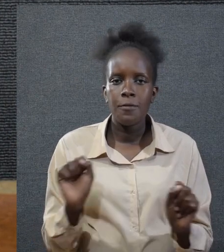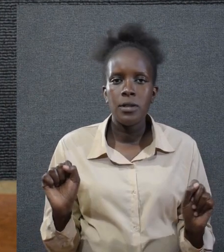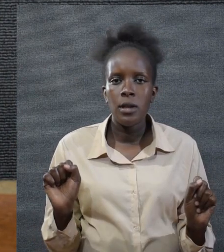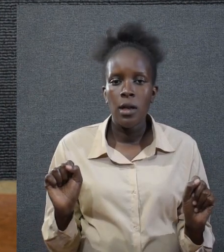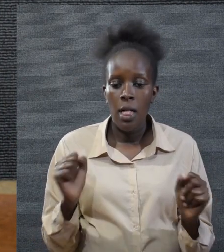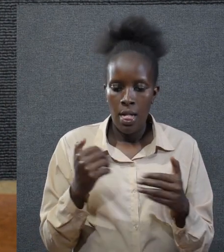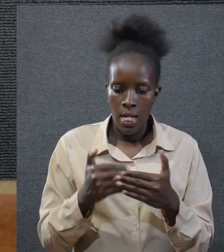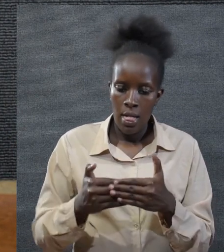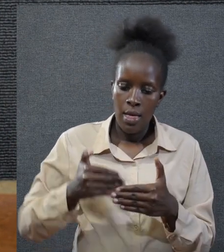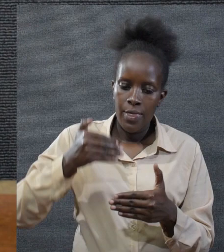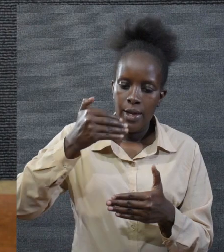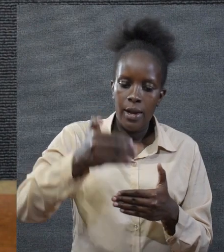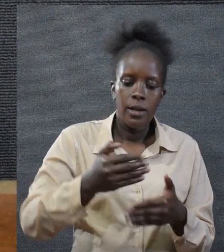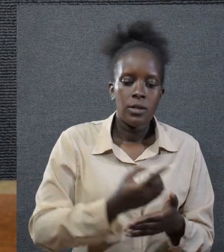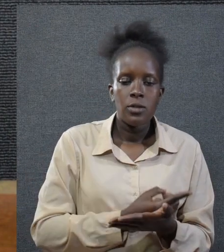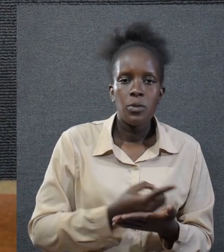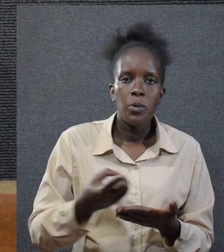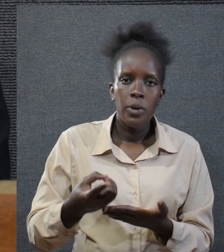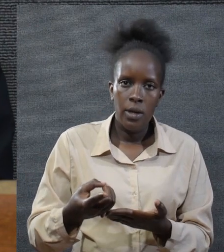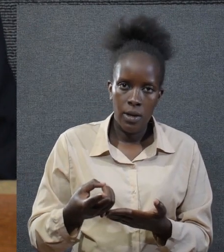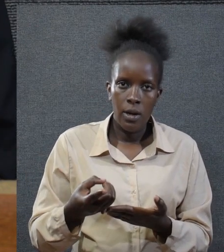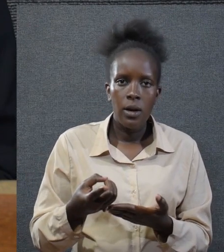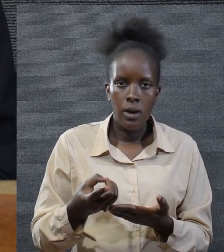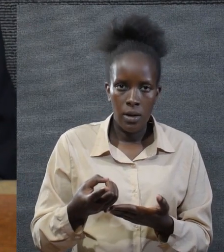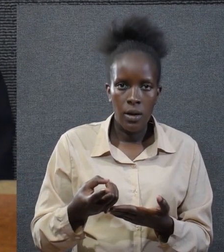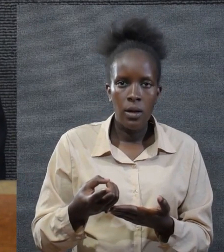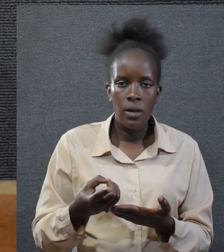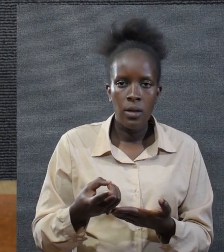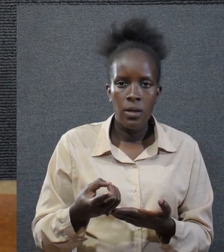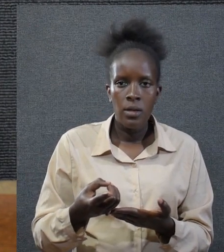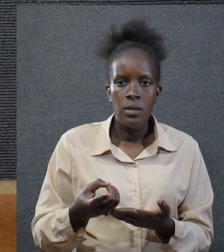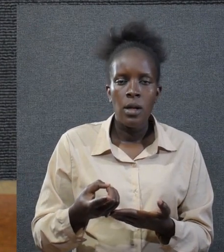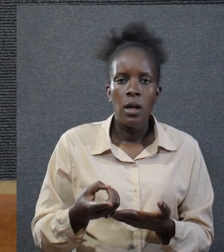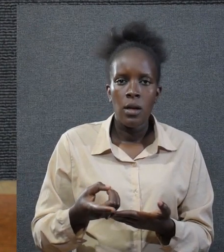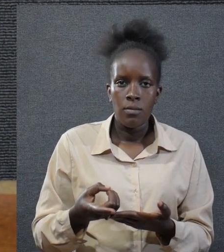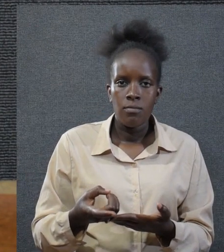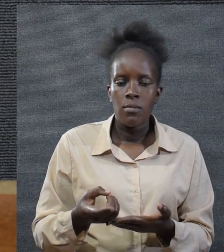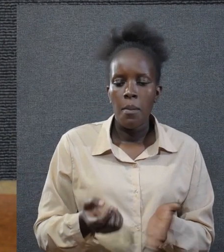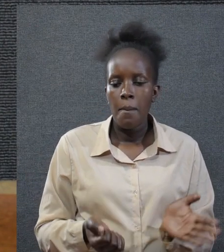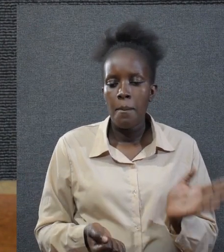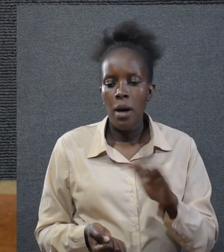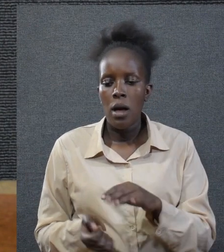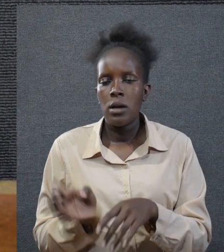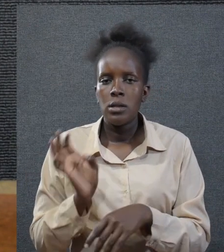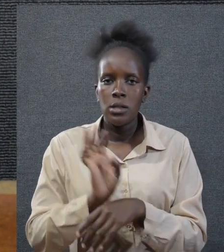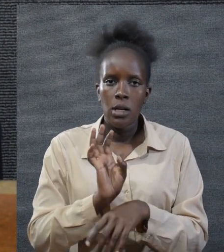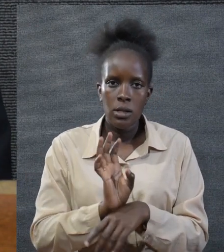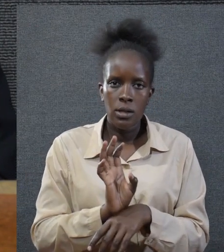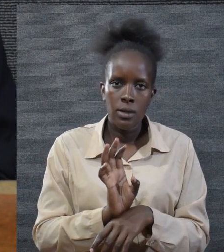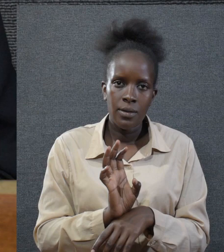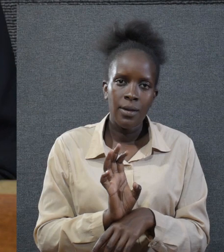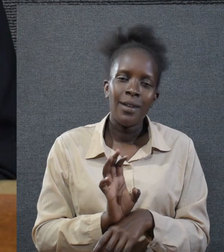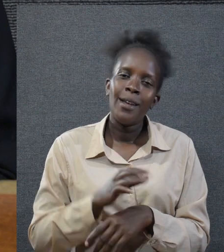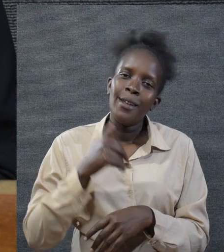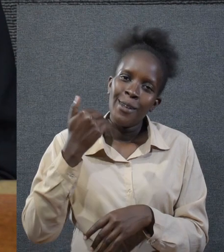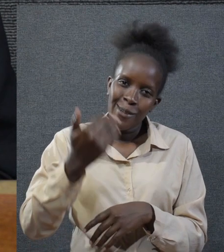Jesus Christ. the following week, she returned to church.